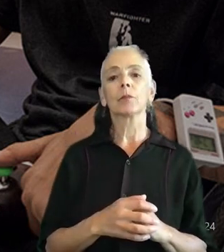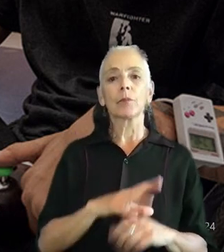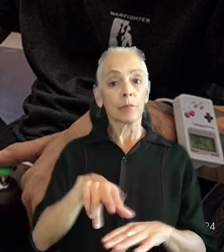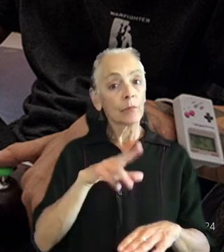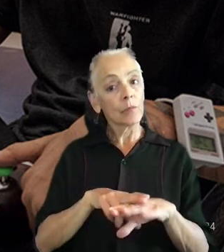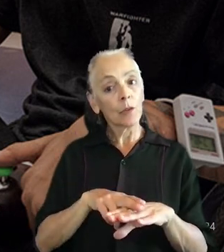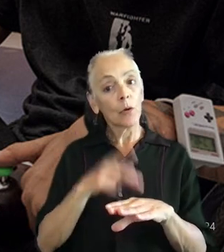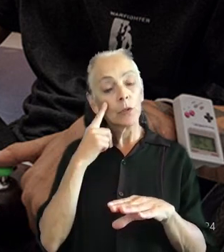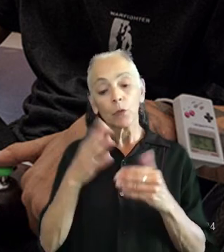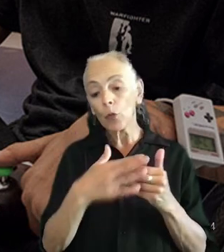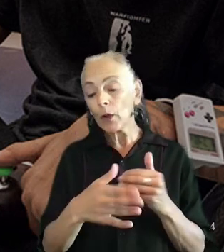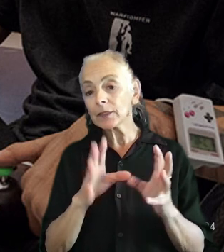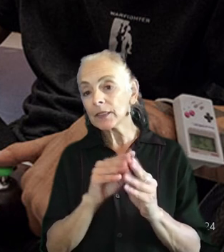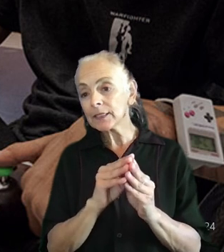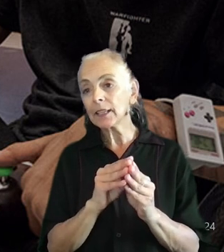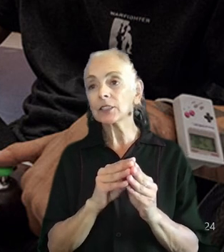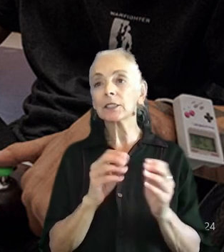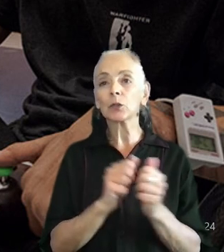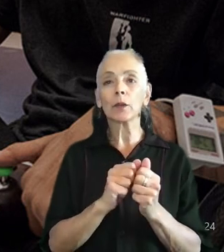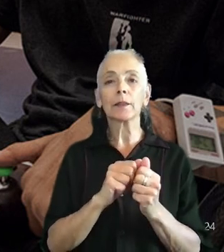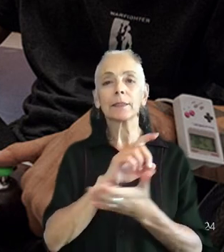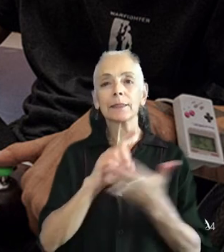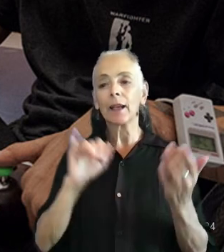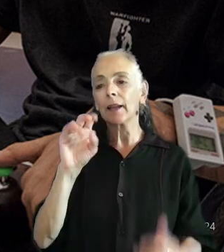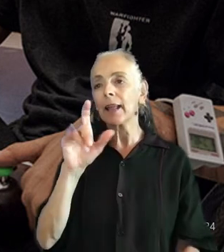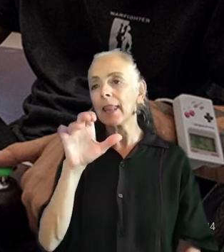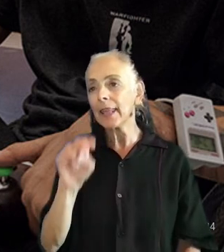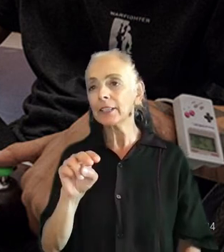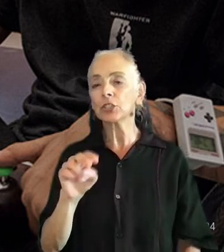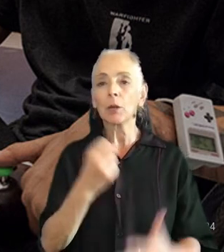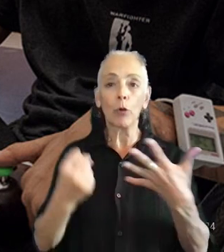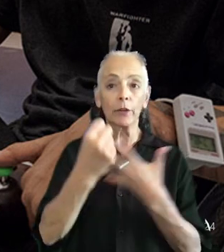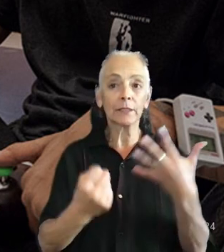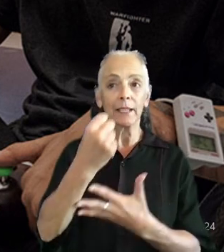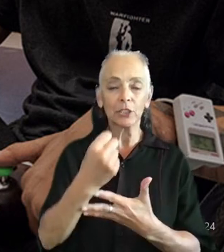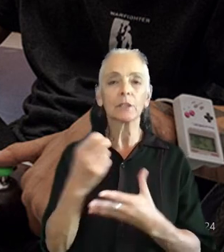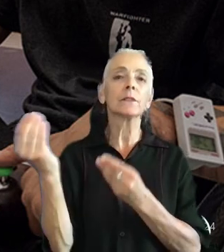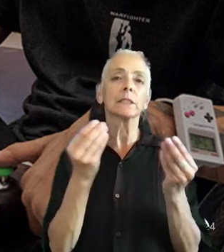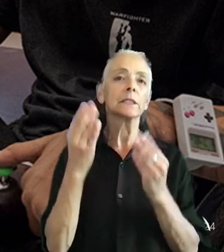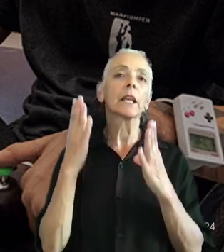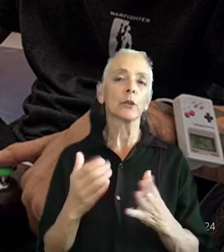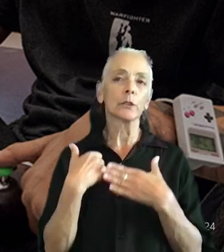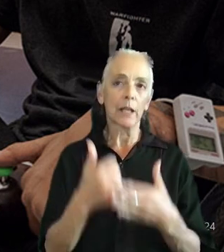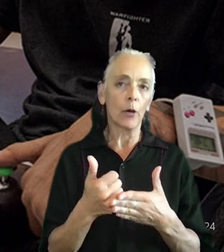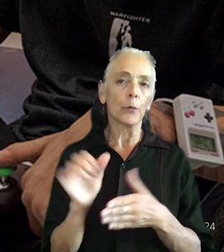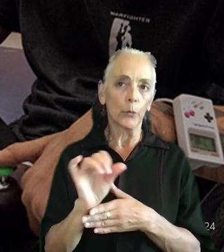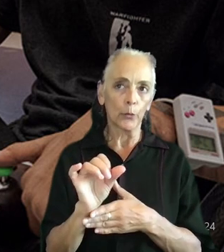the sessions, when they're doing design ideation and prioritization, the facilitators are there to help them synthesize their insights across those interviews.